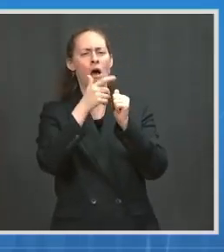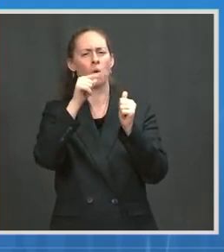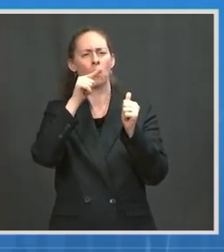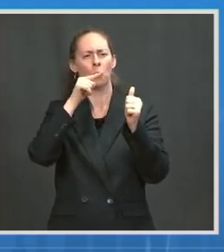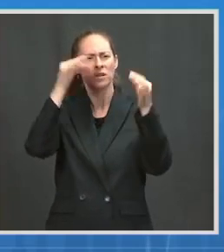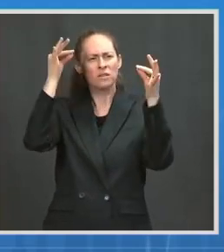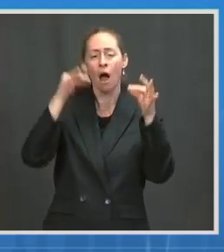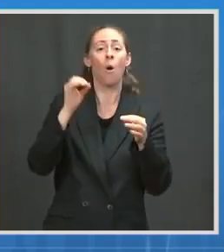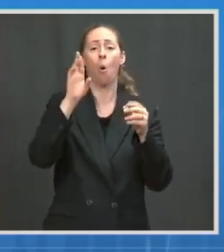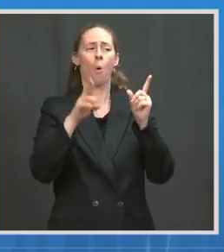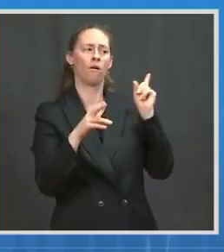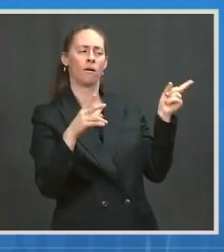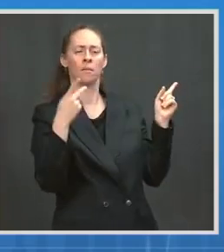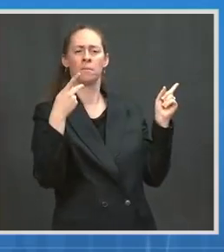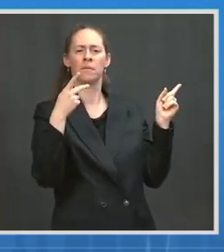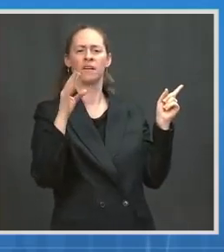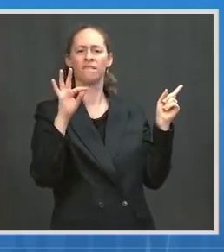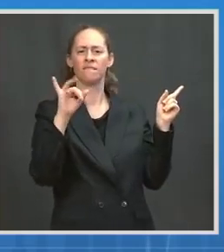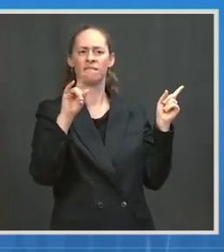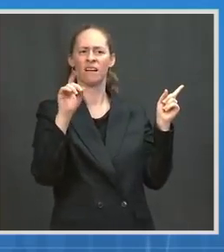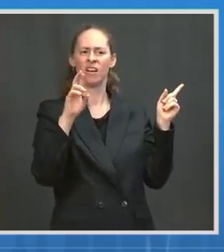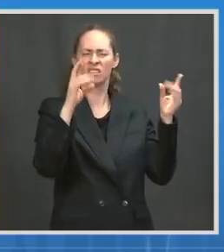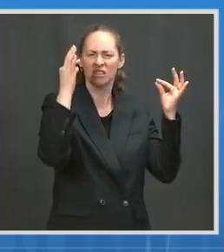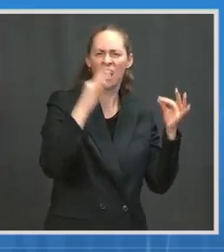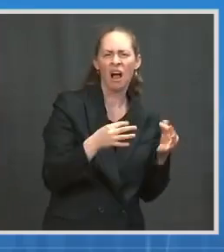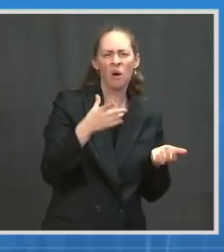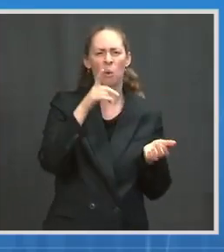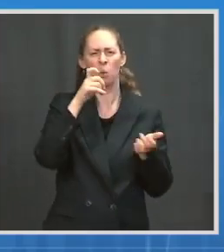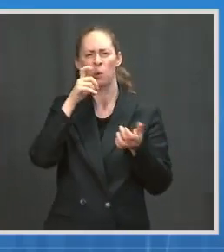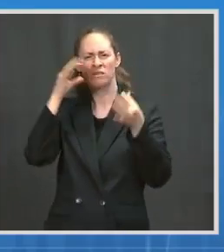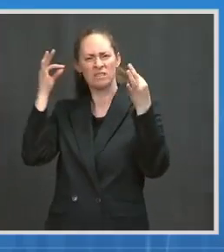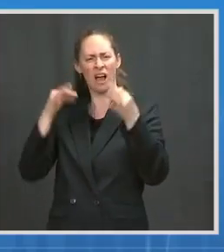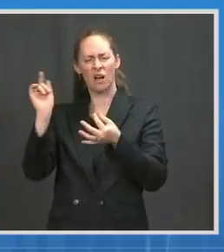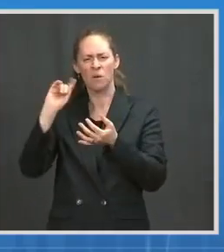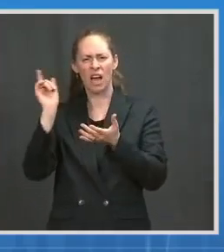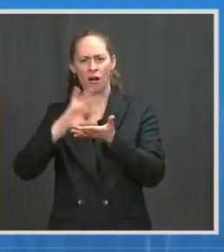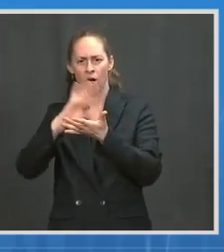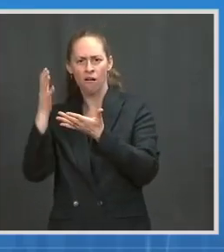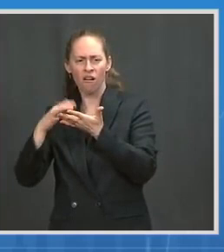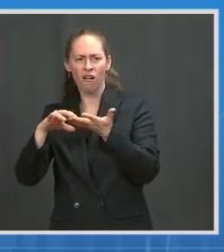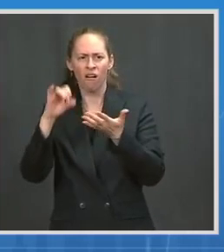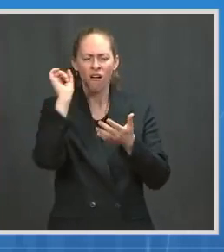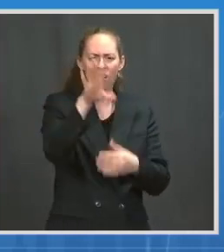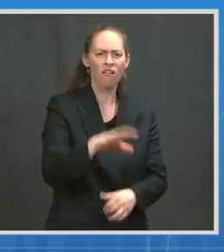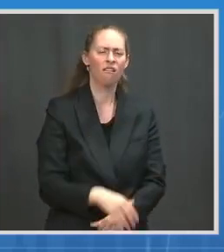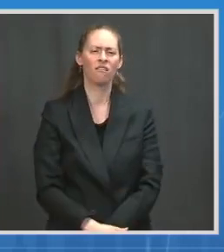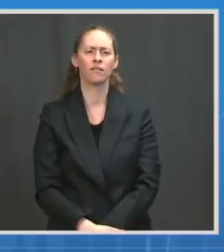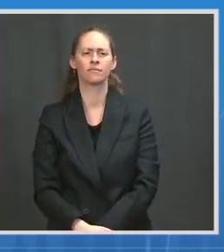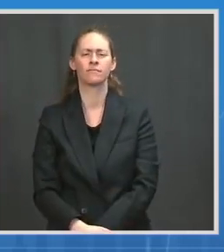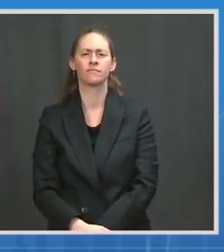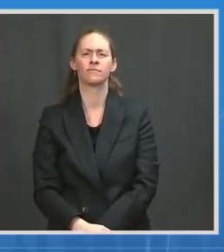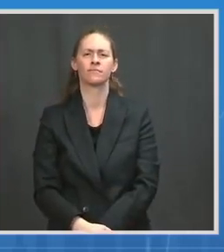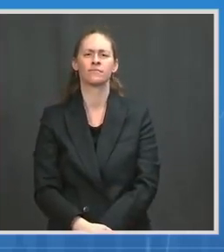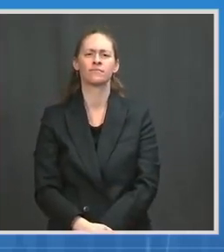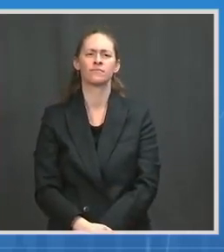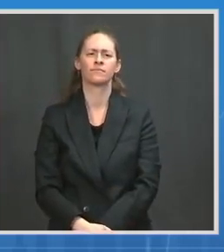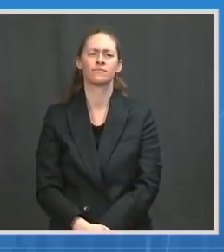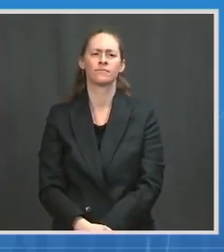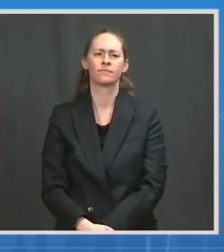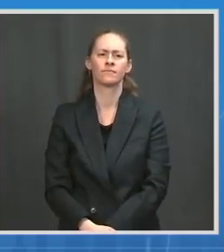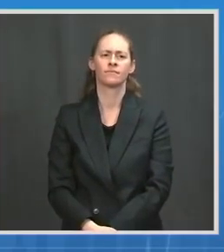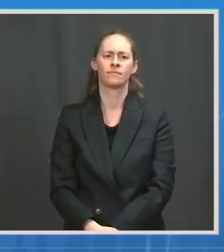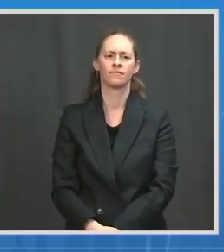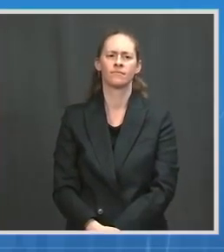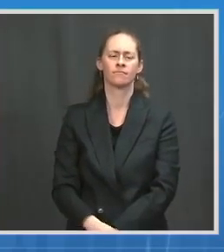that it has its own contracts with? Thank you. Well, as you may be aware, the prior administration prohibited